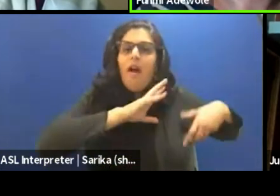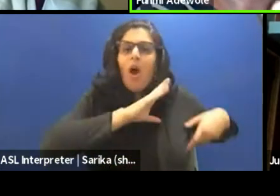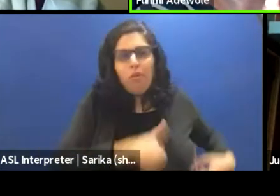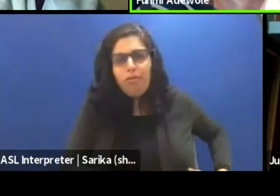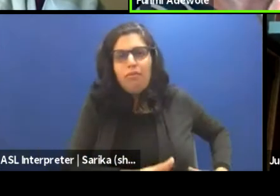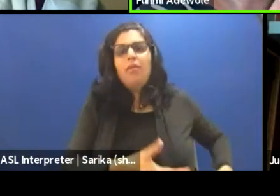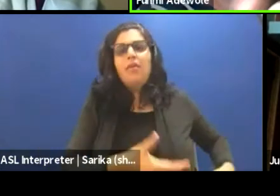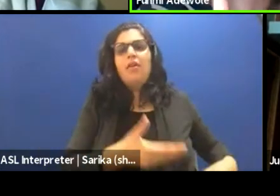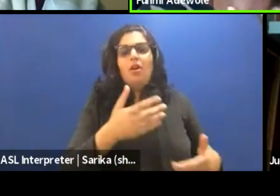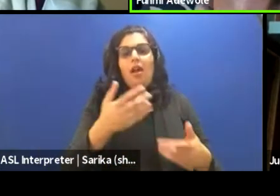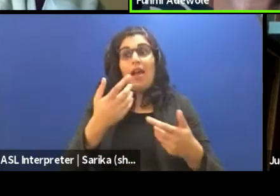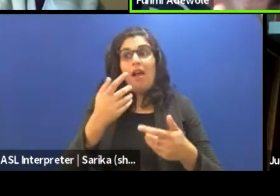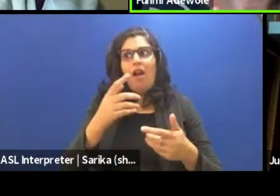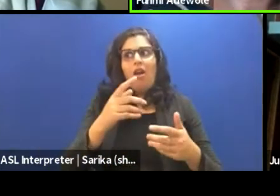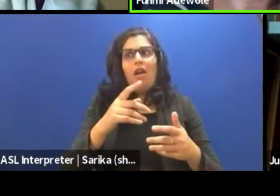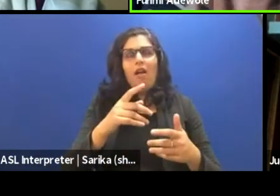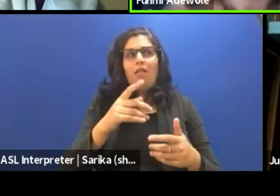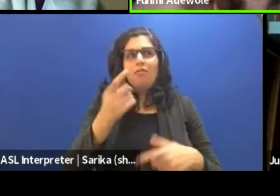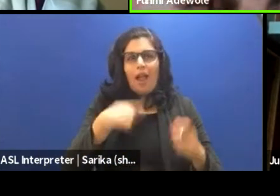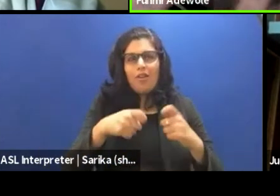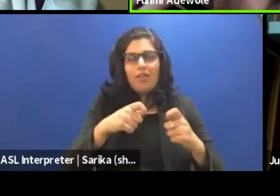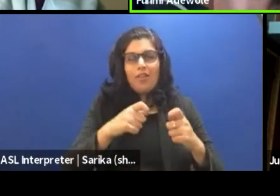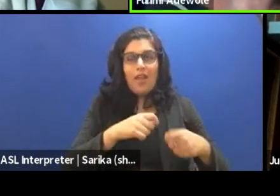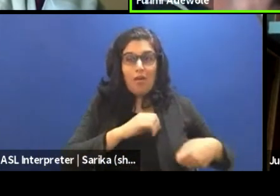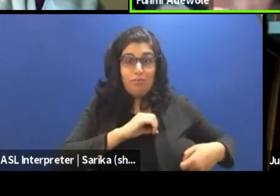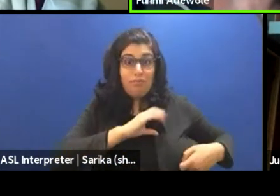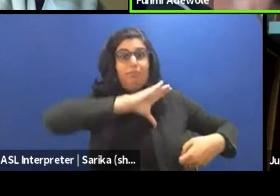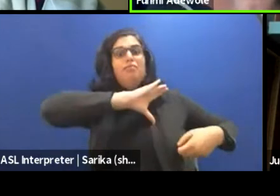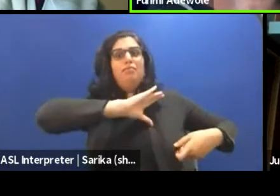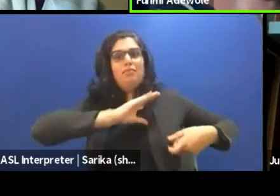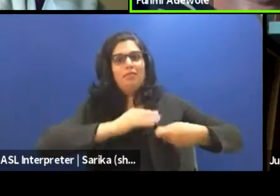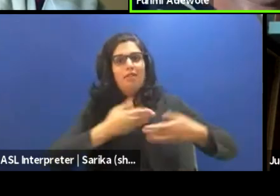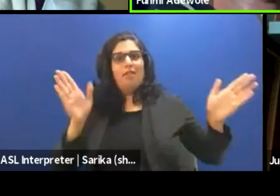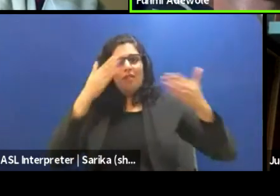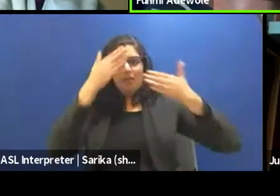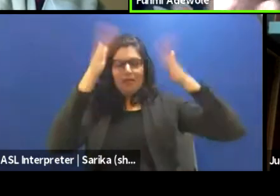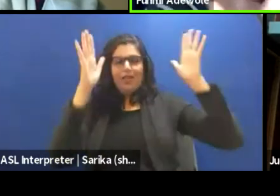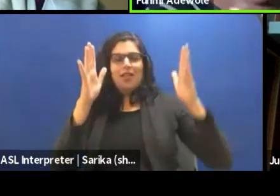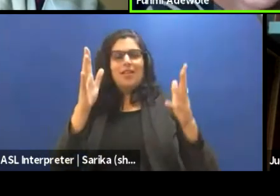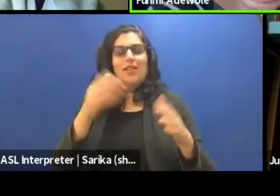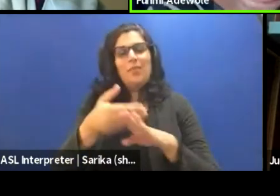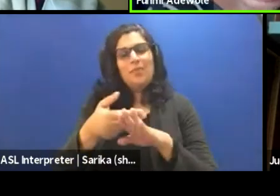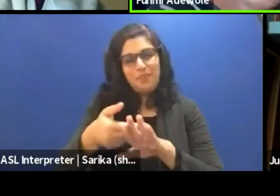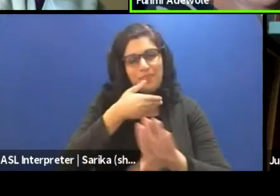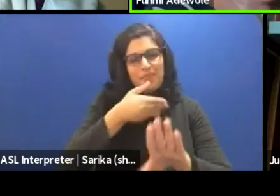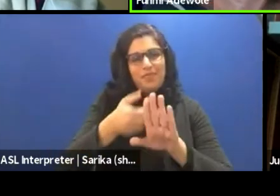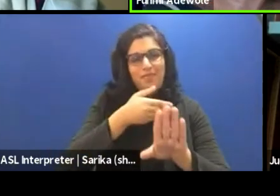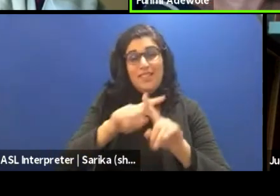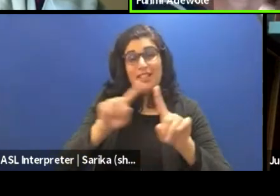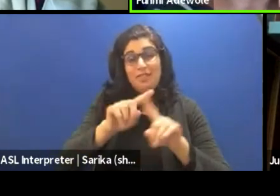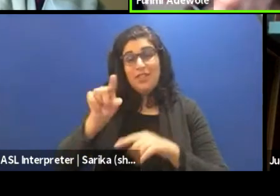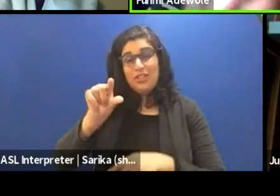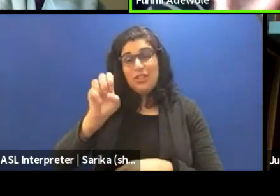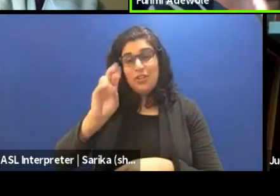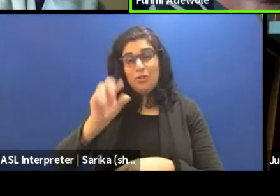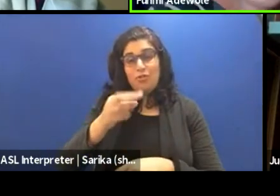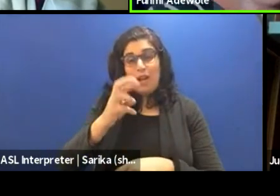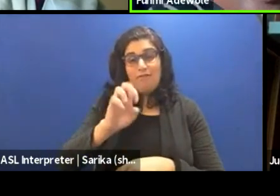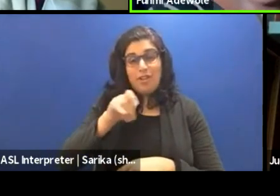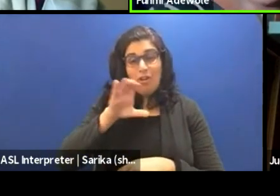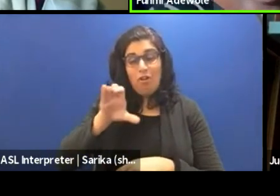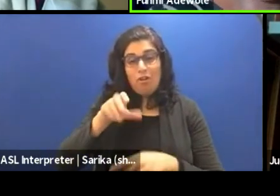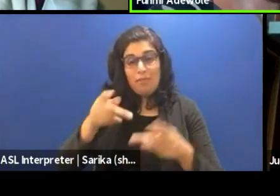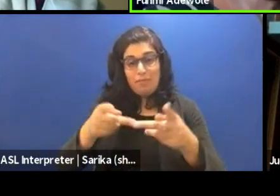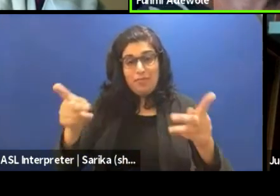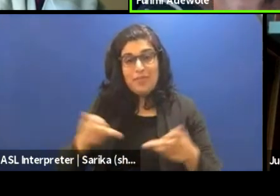So, I'm just saying it's a prelude to if you're going into a different geographical space, you go into a different space